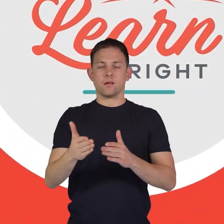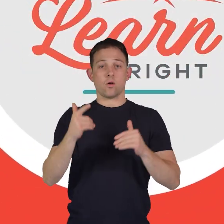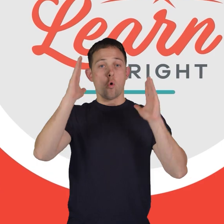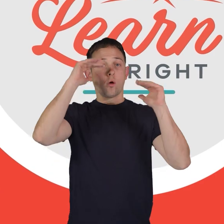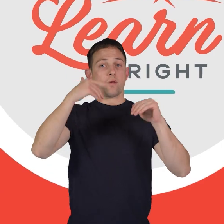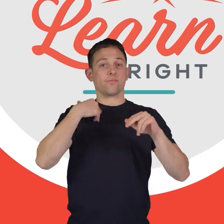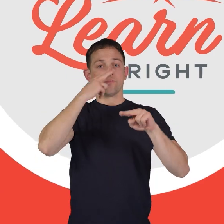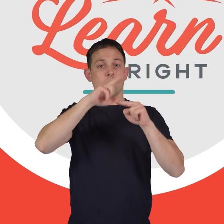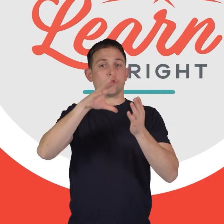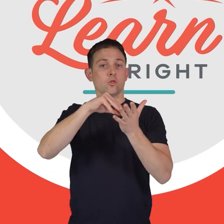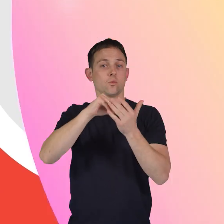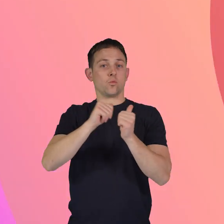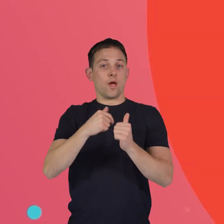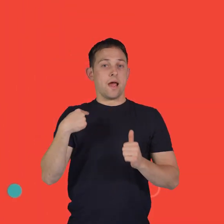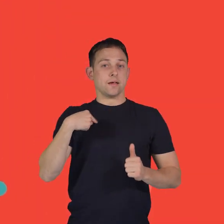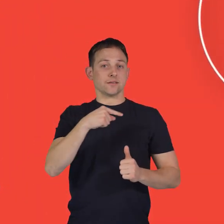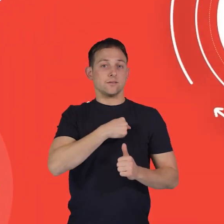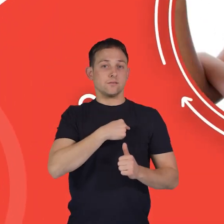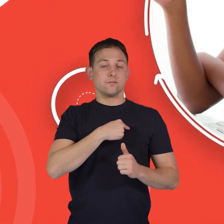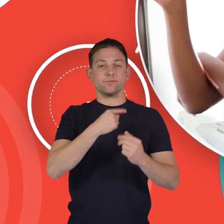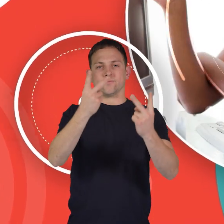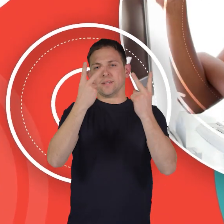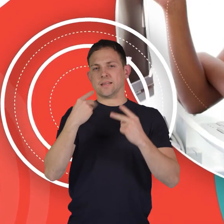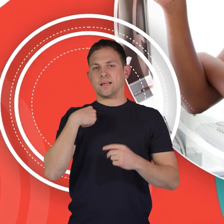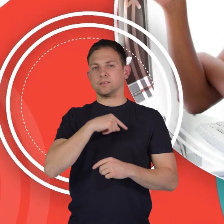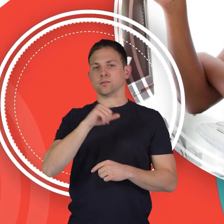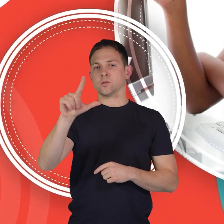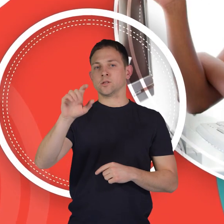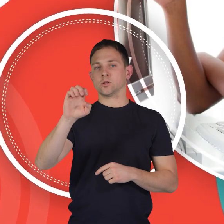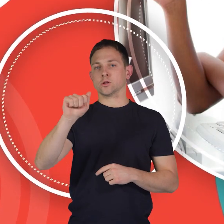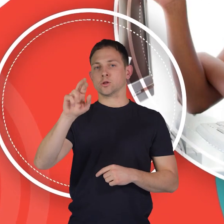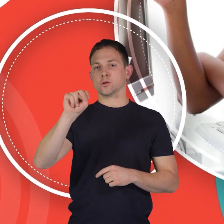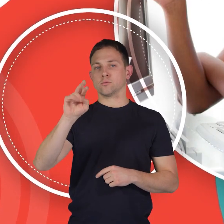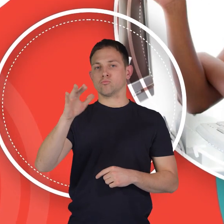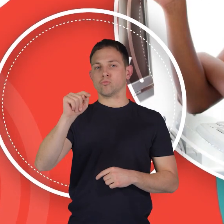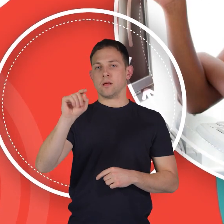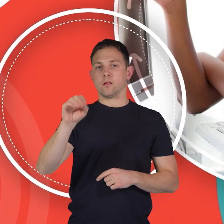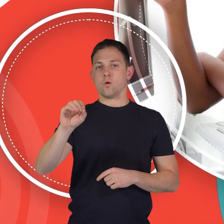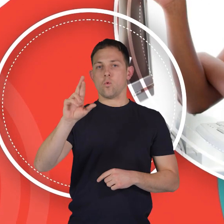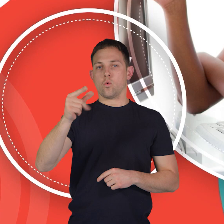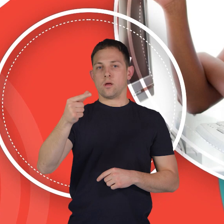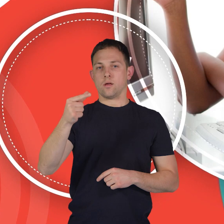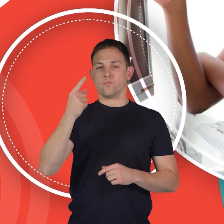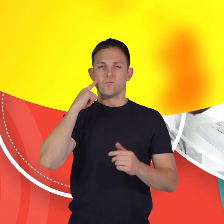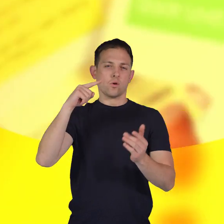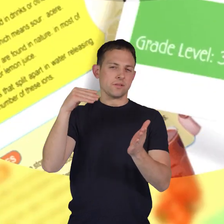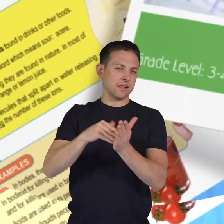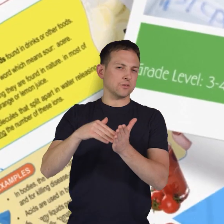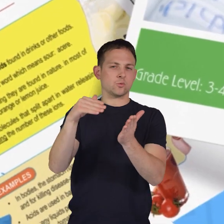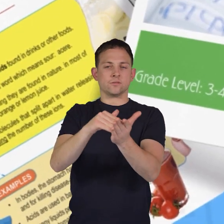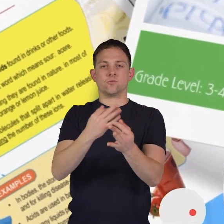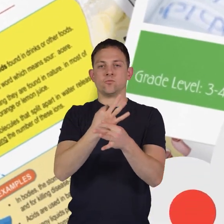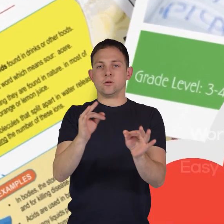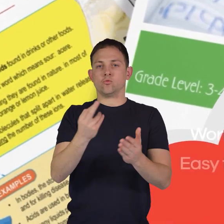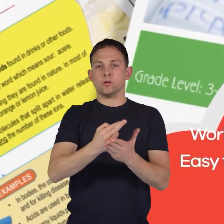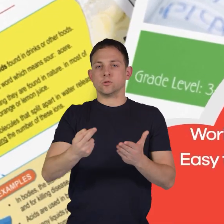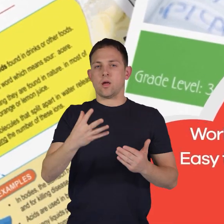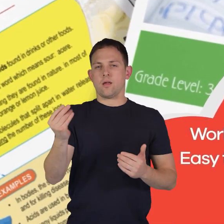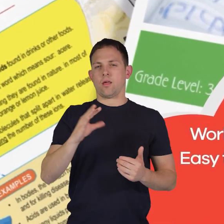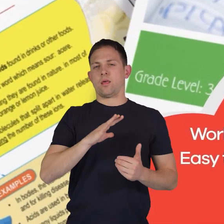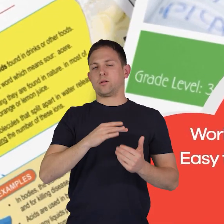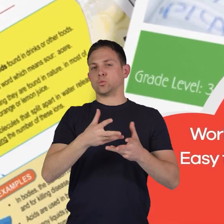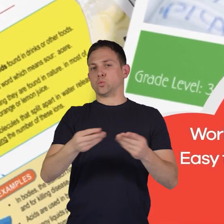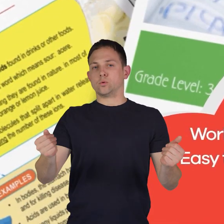with us. Visit us at LearnBrite.org for thousands of free resources and turnkey